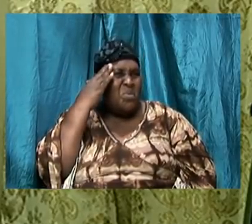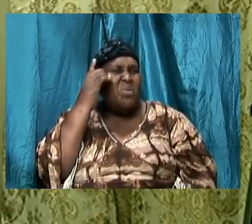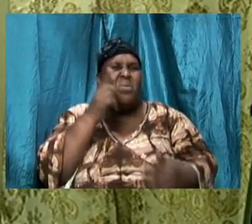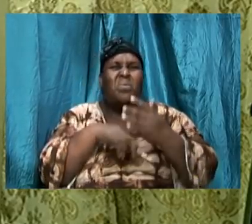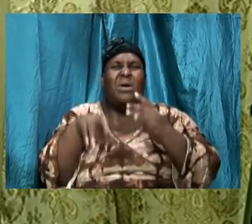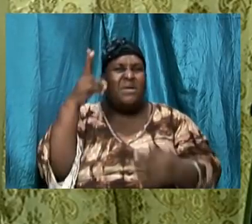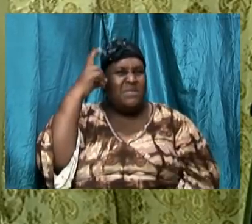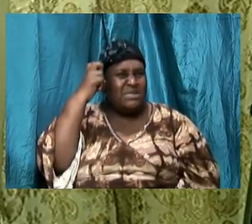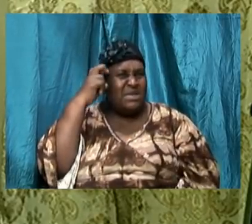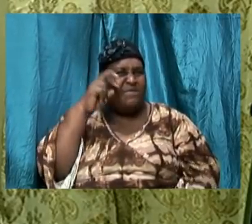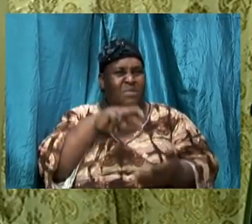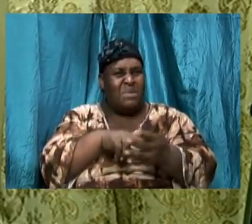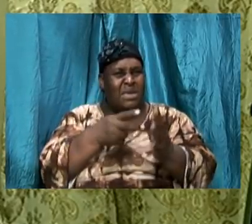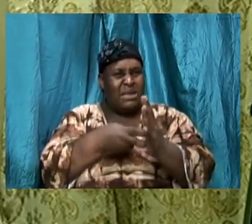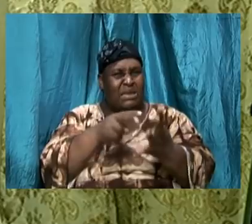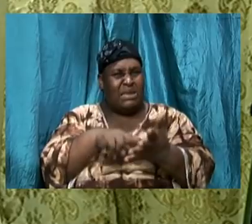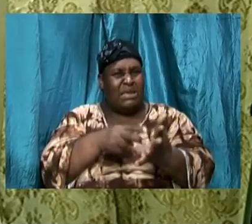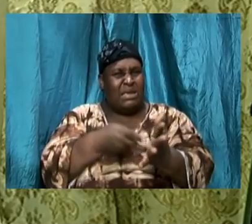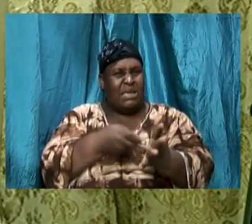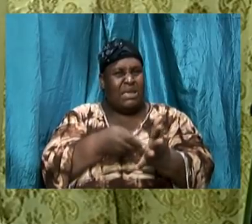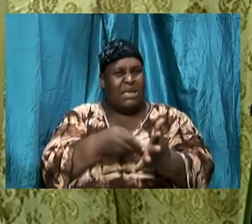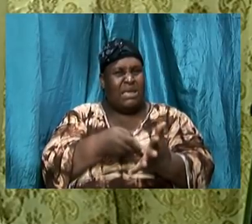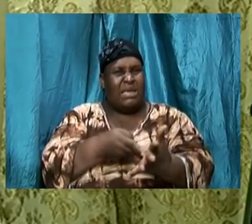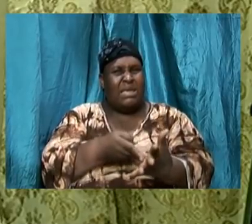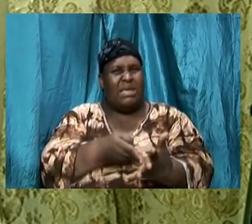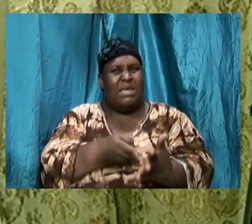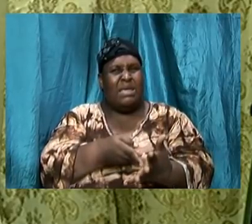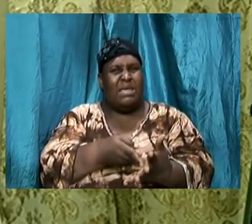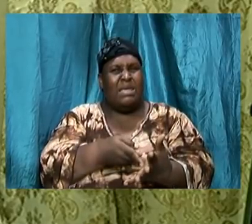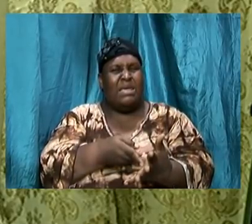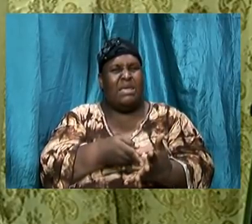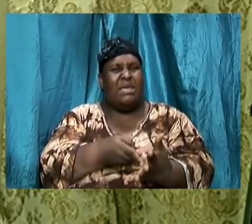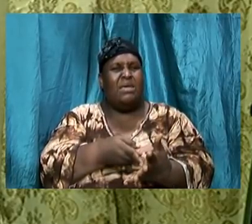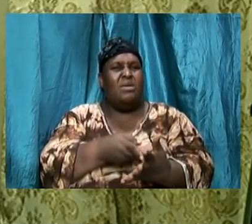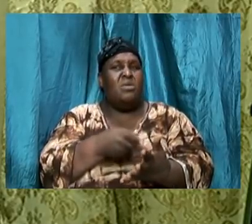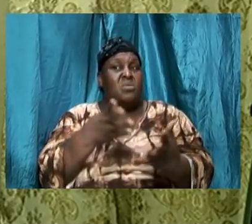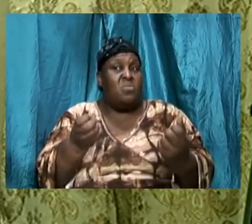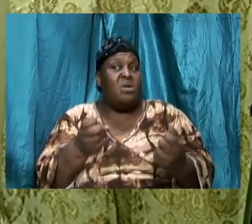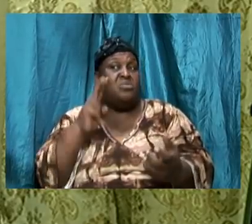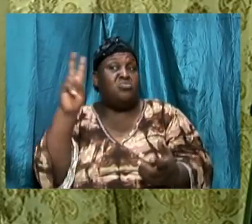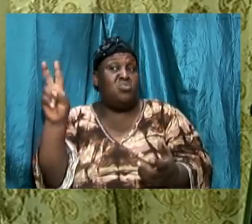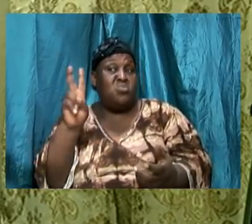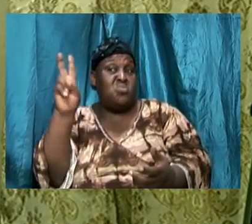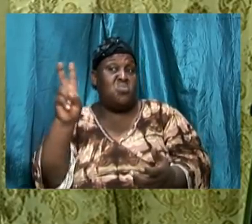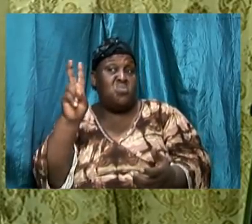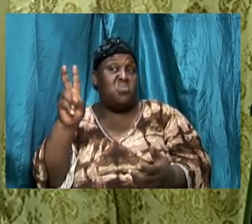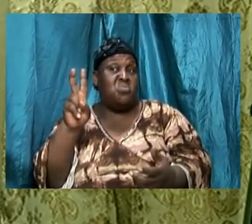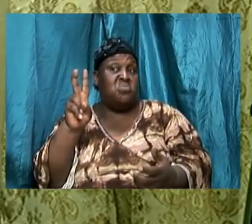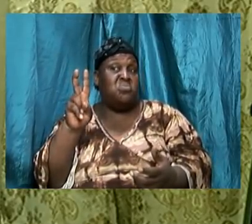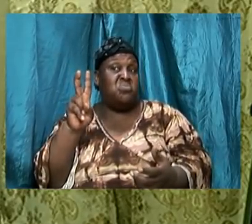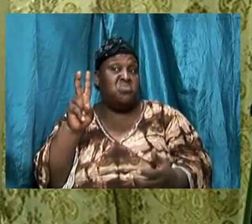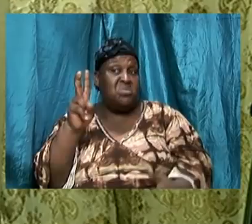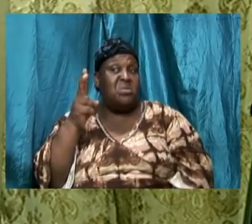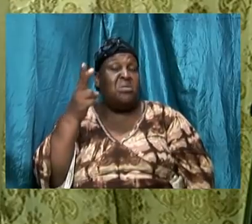I'm going to just go through it right now and I'm putting it on the screen because I want us to use that and reflect